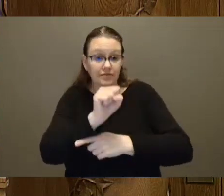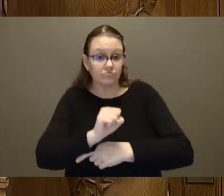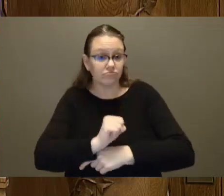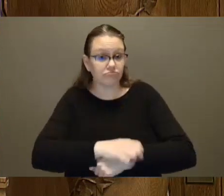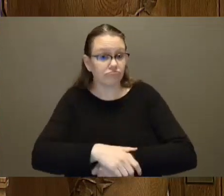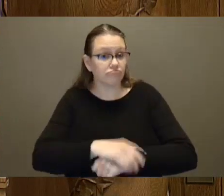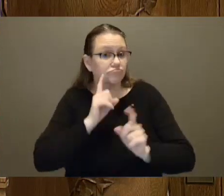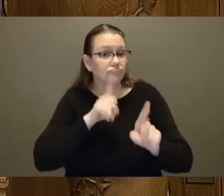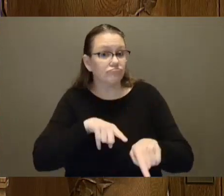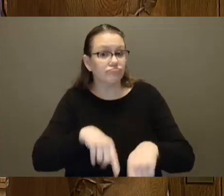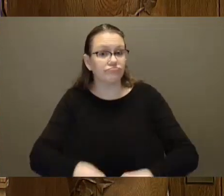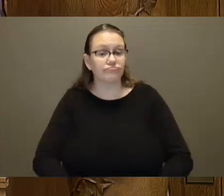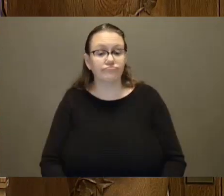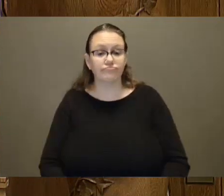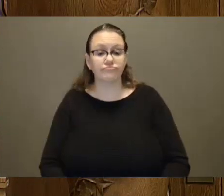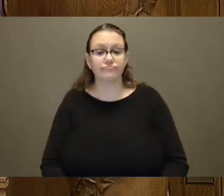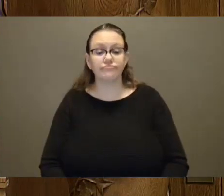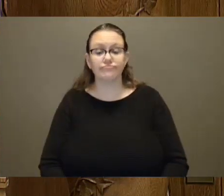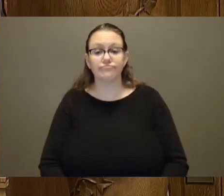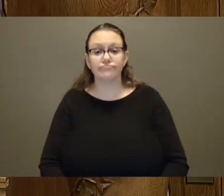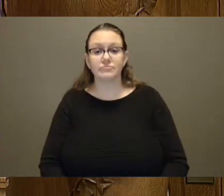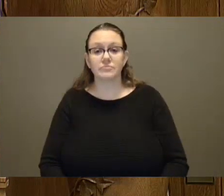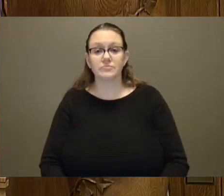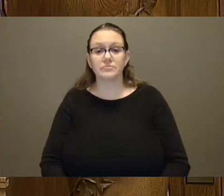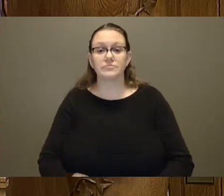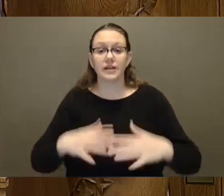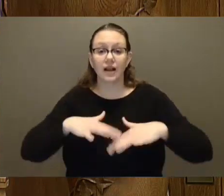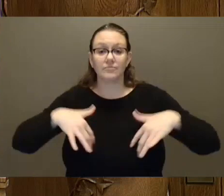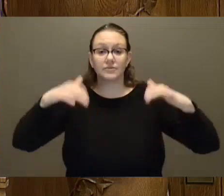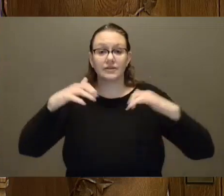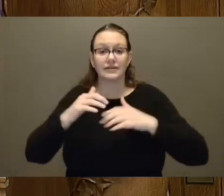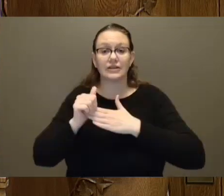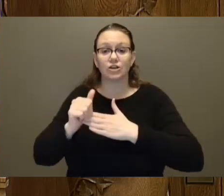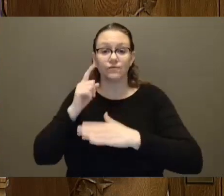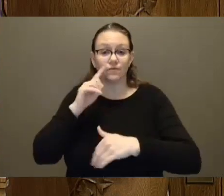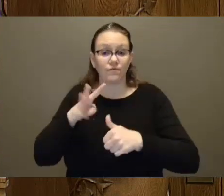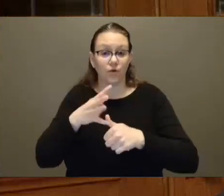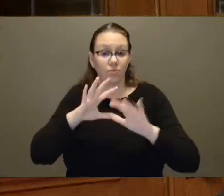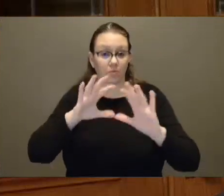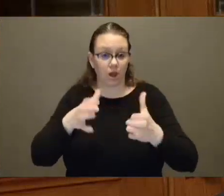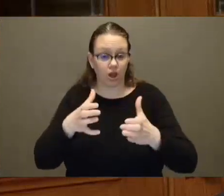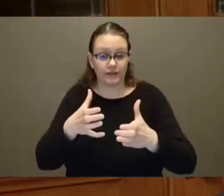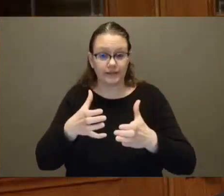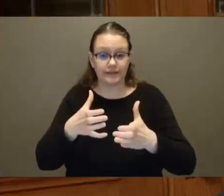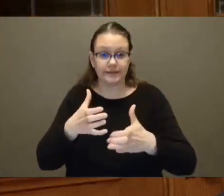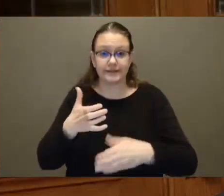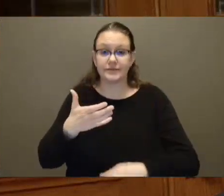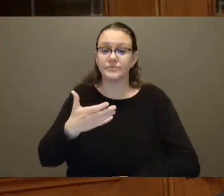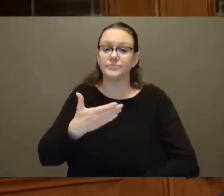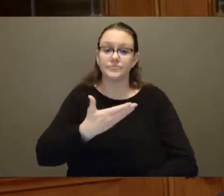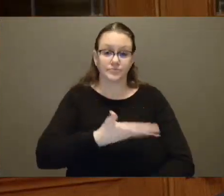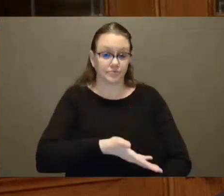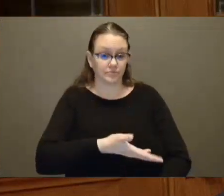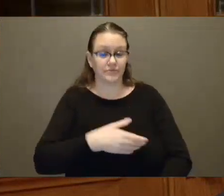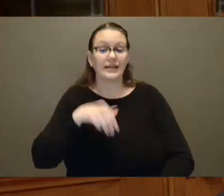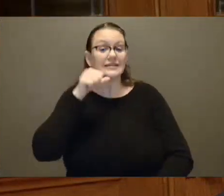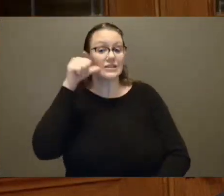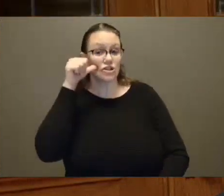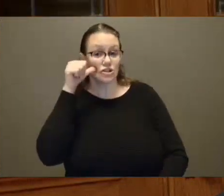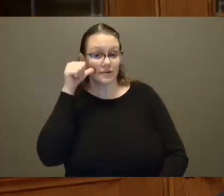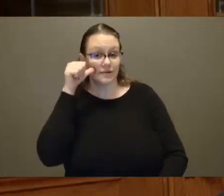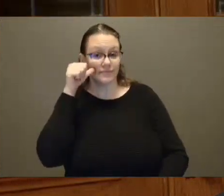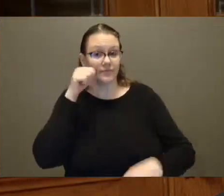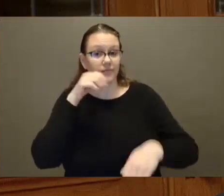House Leader of the Fourth Party. Thank you very much, Mr. Speaker. Yesterday on Connect FM, this NDP Premier